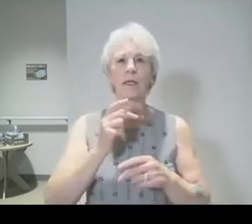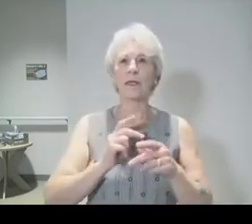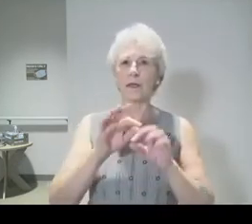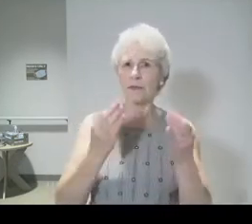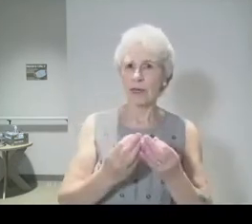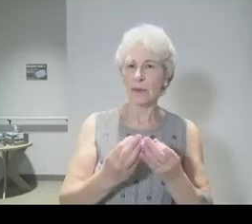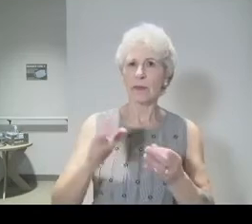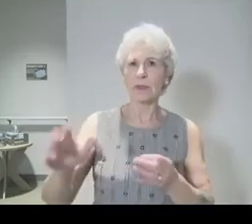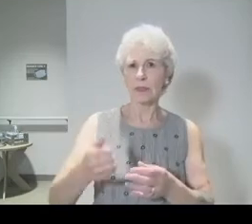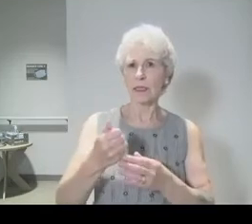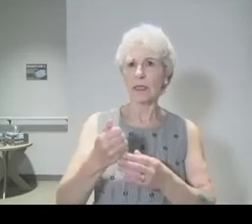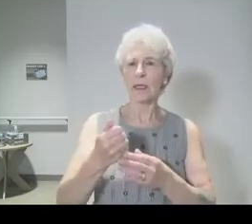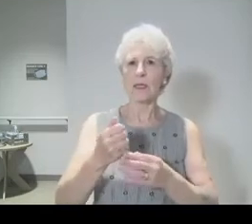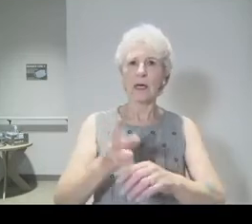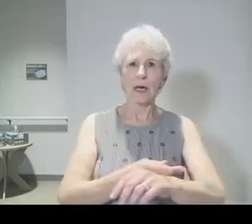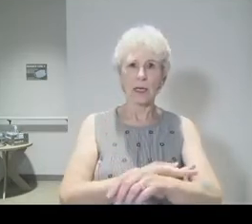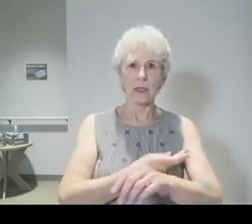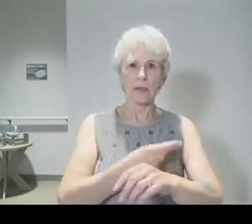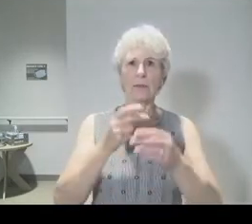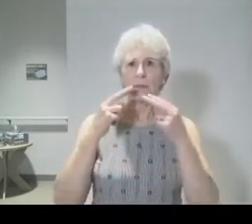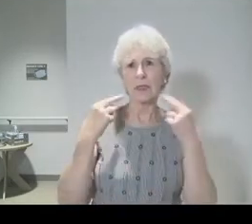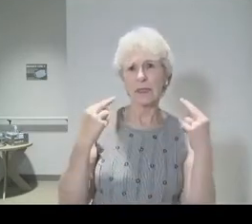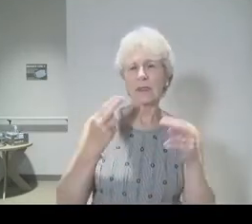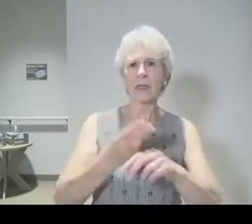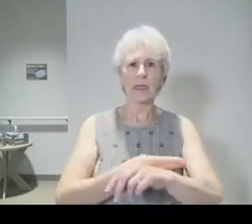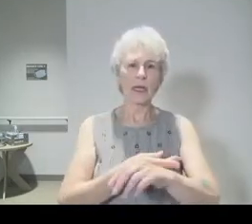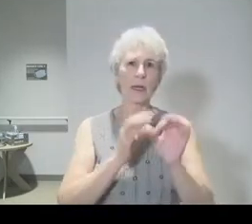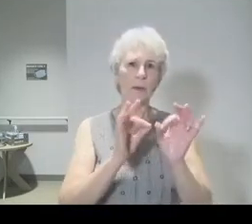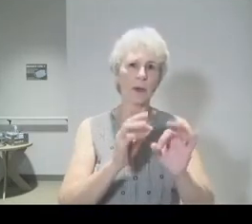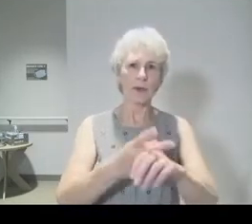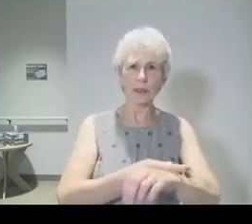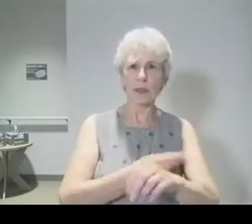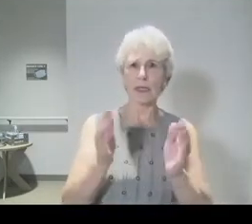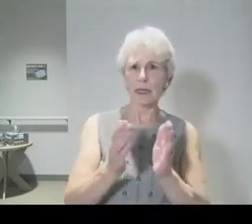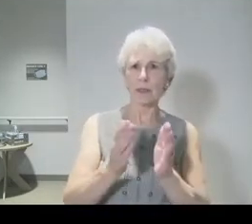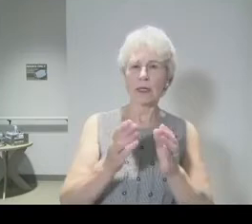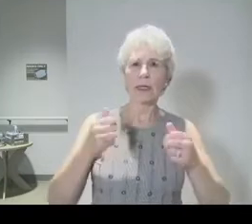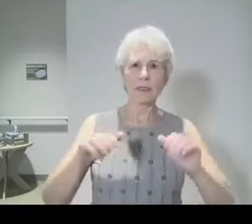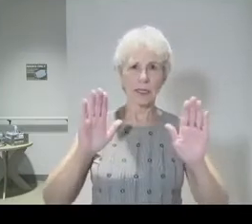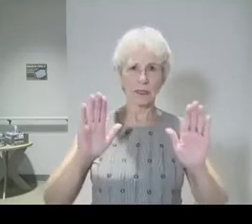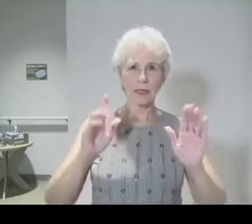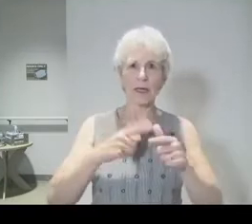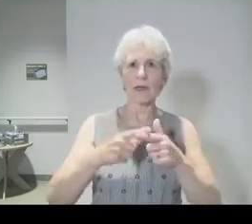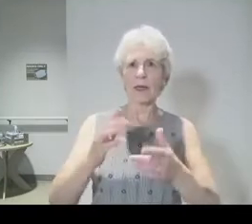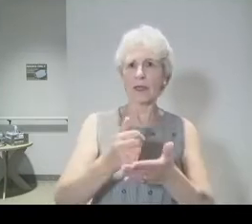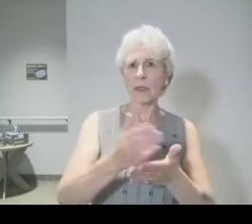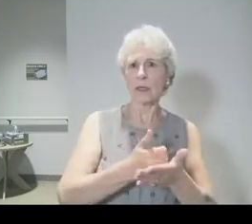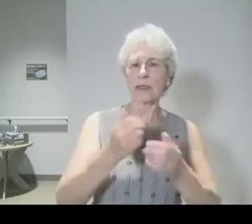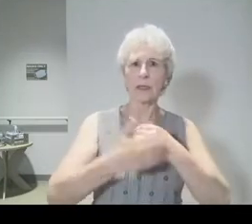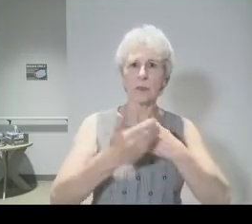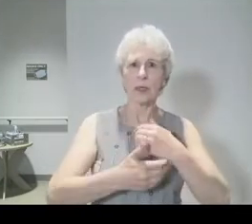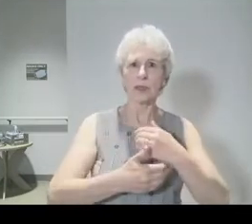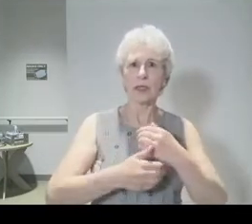They were to take a lamb, an innocent spotless lamb, and sacrifice it, and then collect its blood and